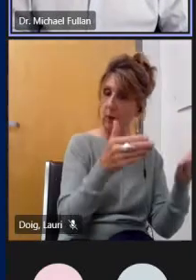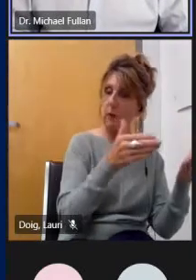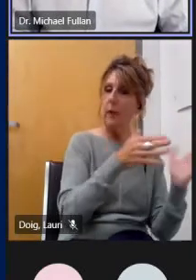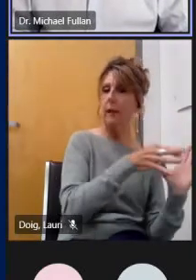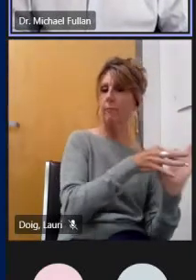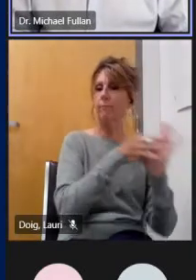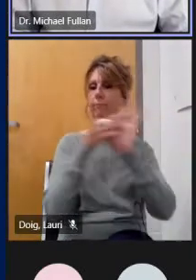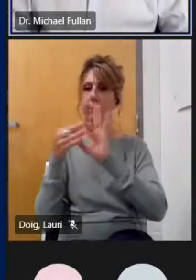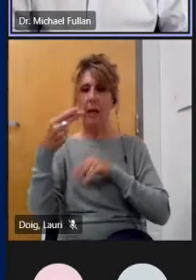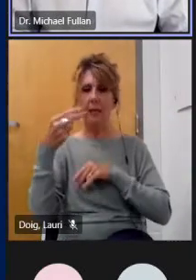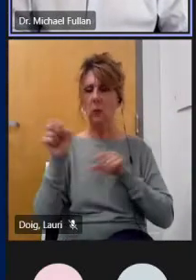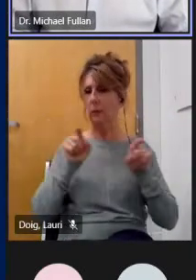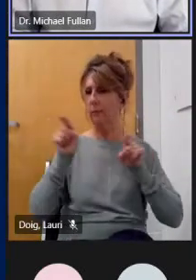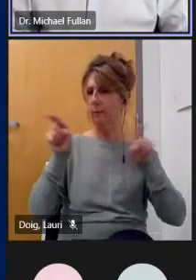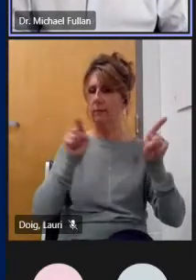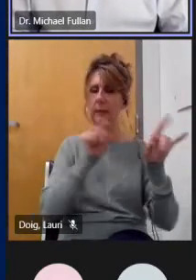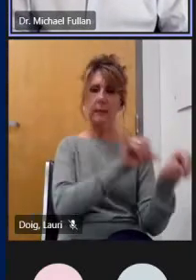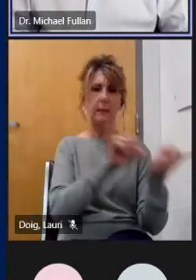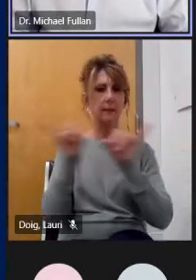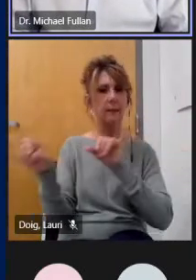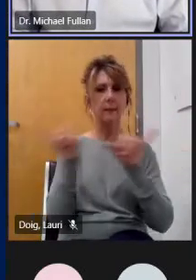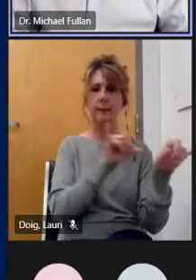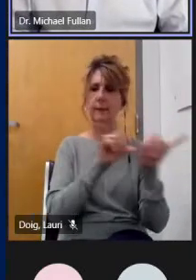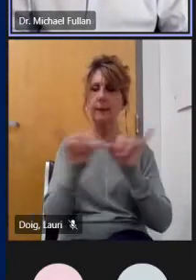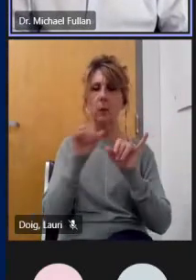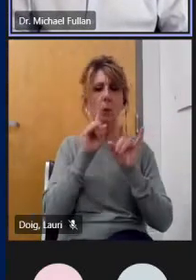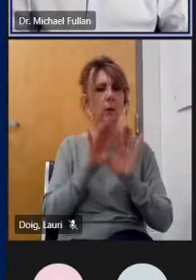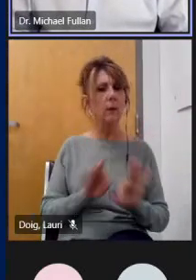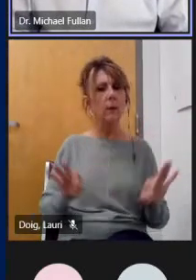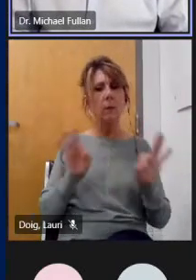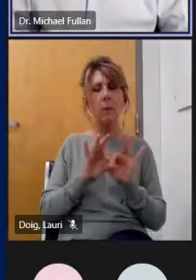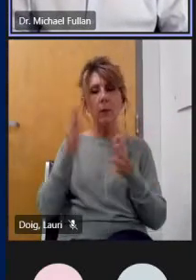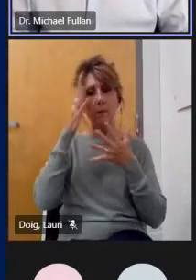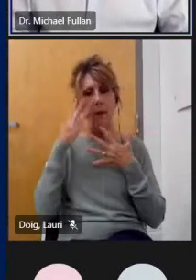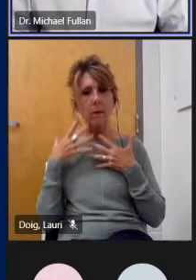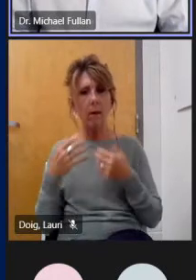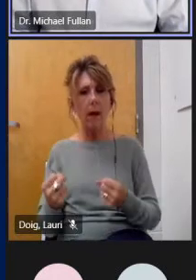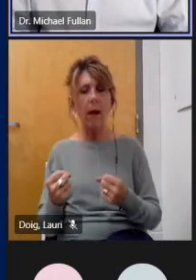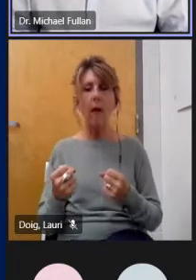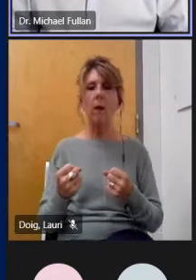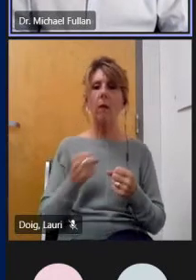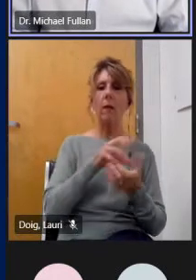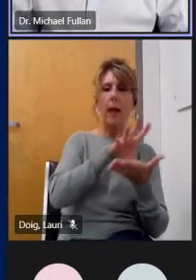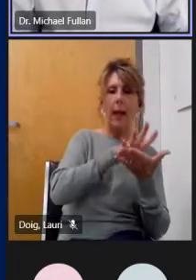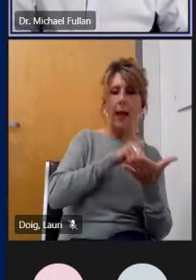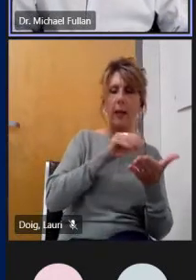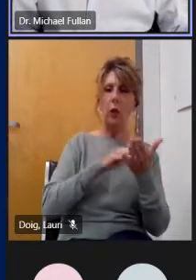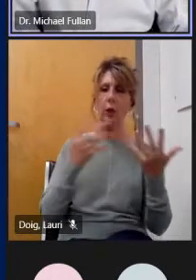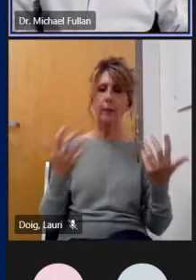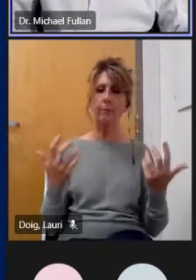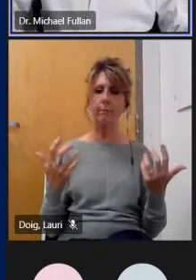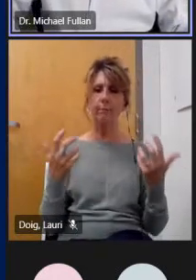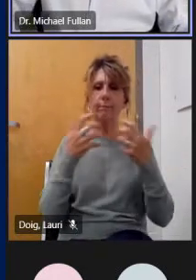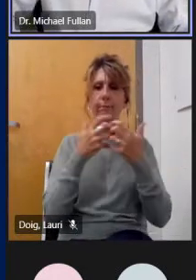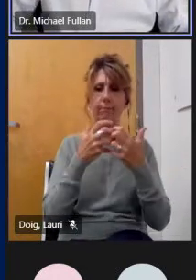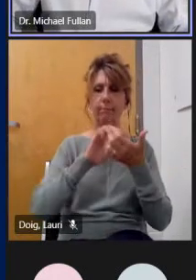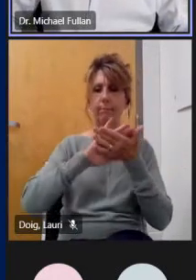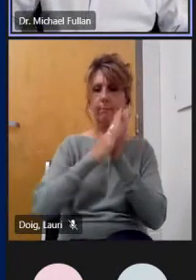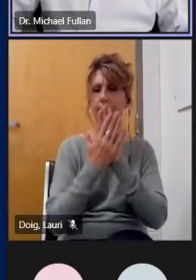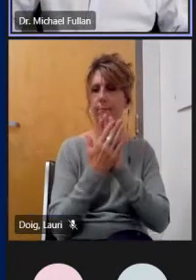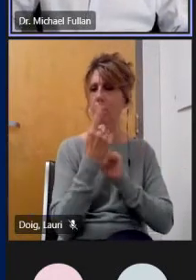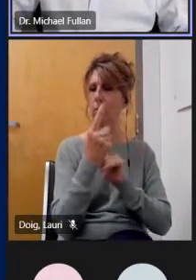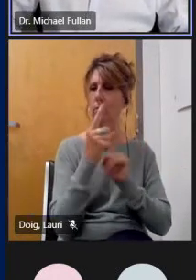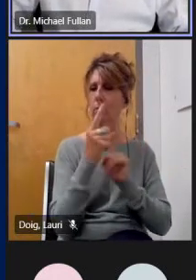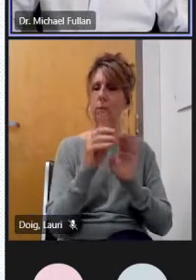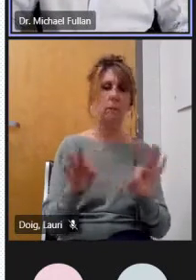integrate and synthesize and fuse uh it might be a better way of putting it but stepping back now i want to do that